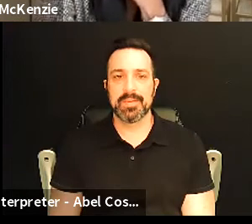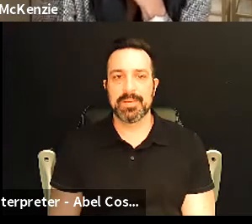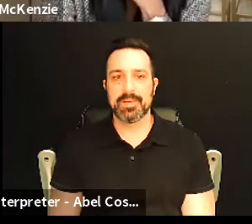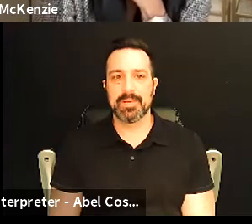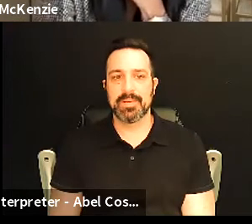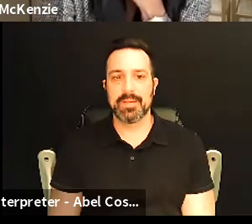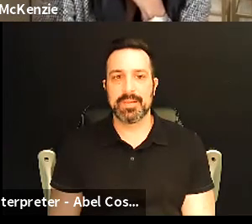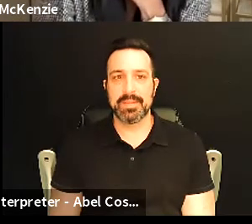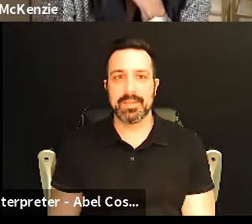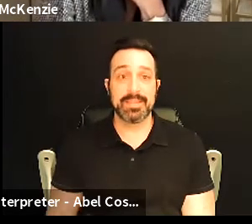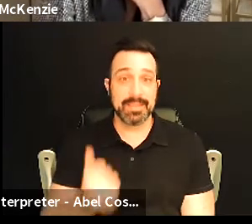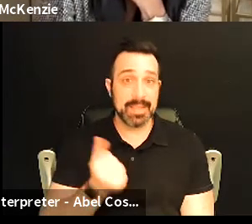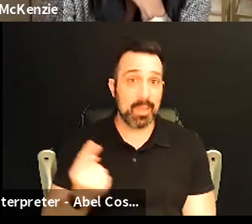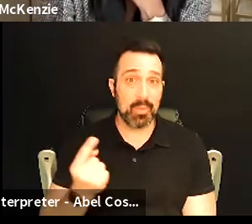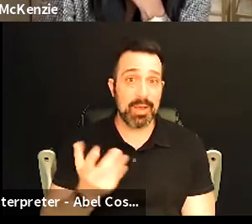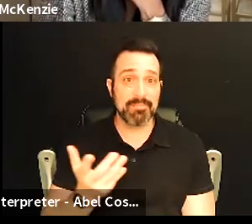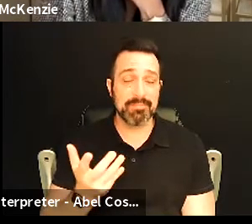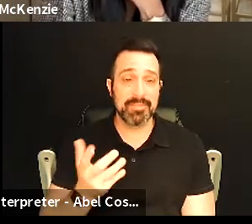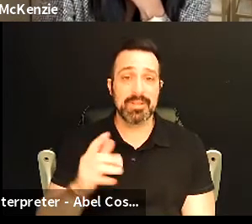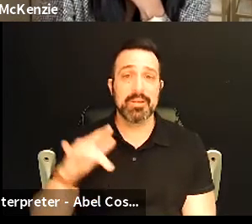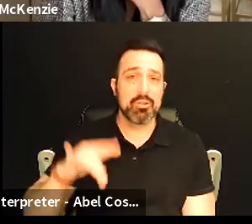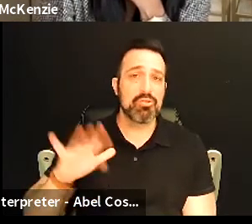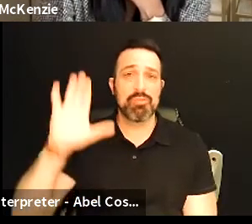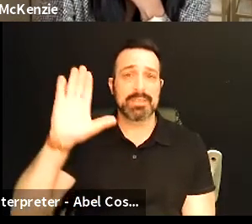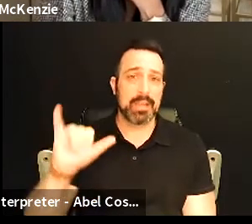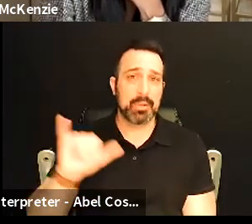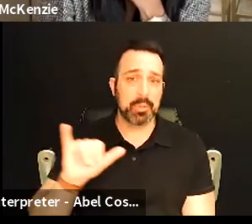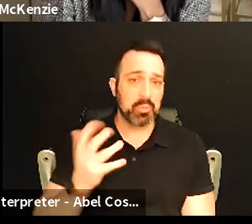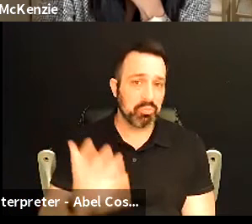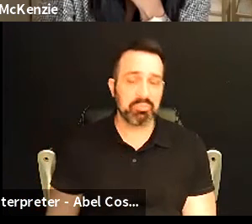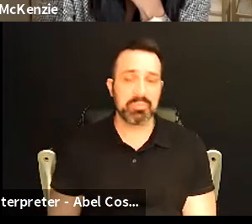anyone anyone can raise your hand too i guess